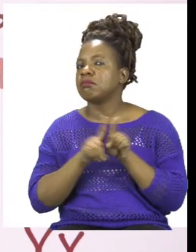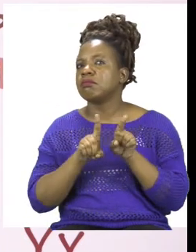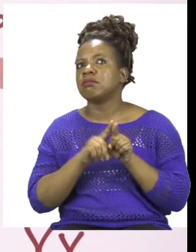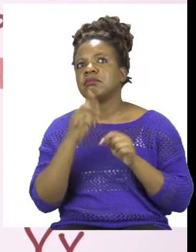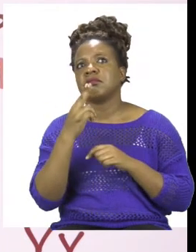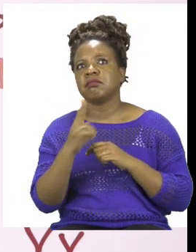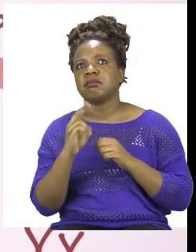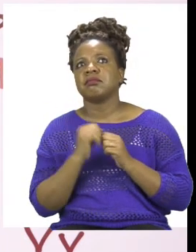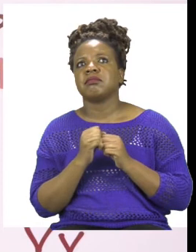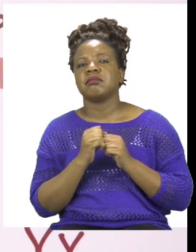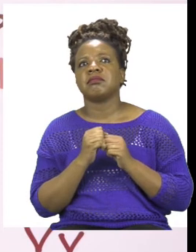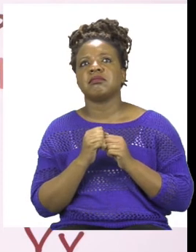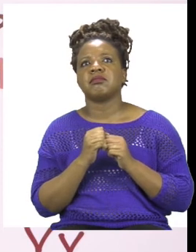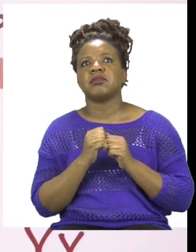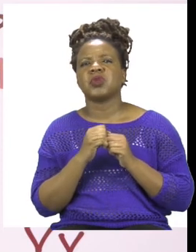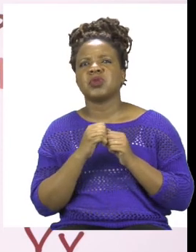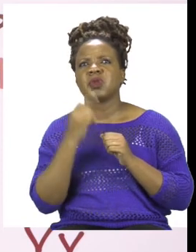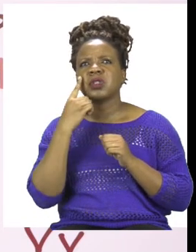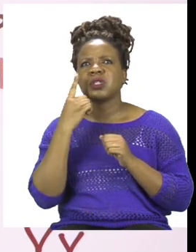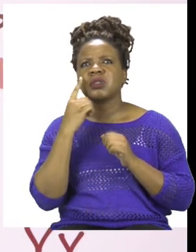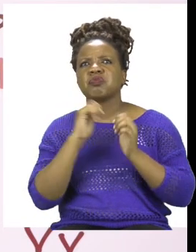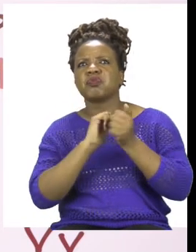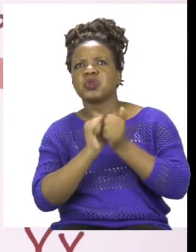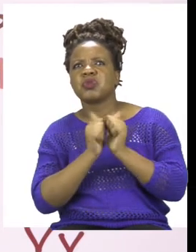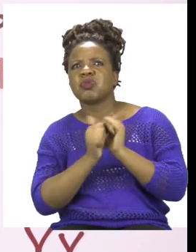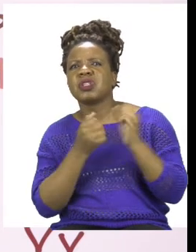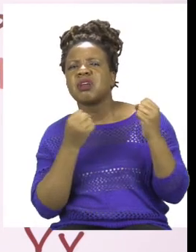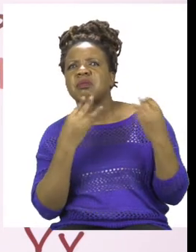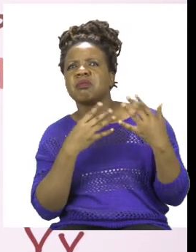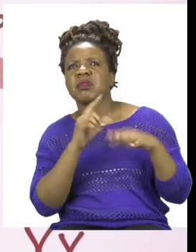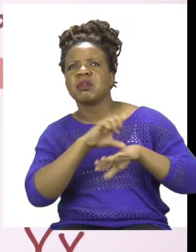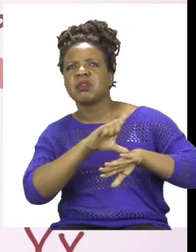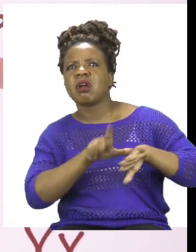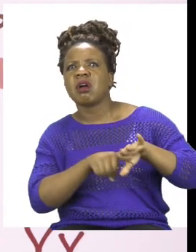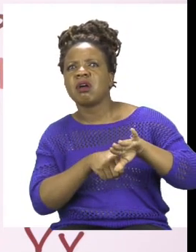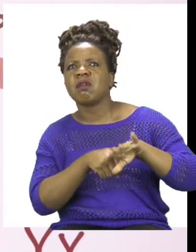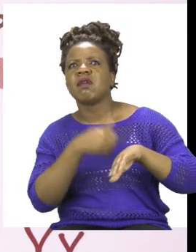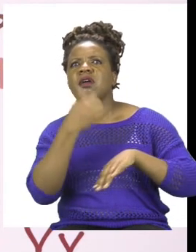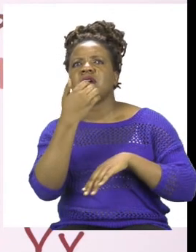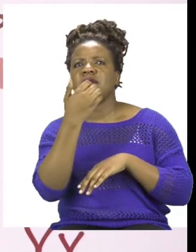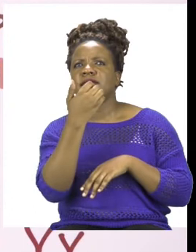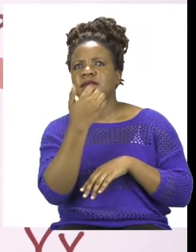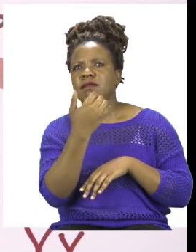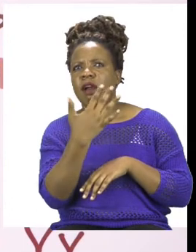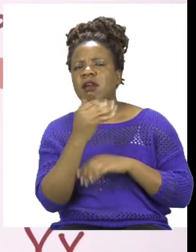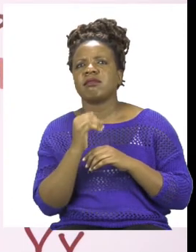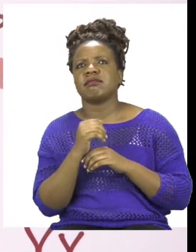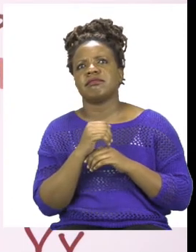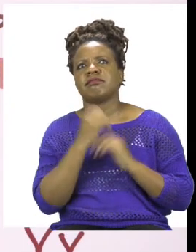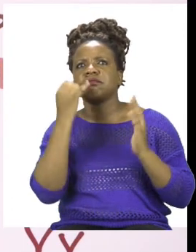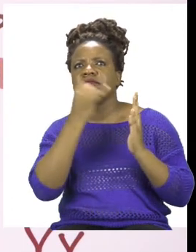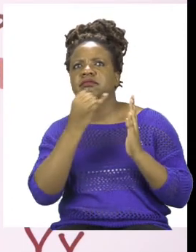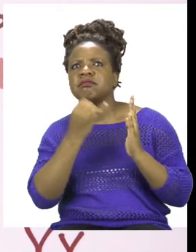5 hours. And then we can also see that art is much shorter in terms of time